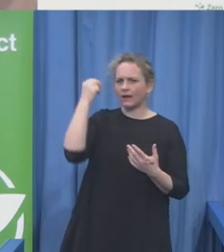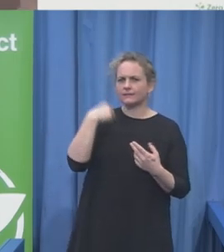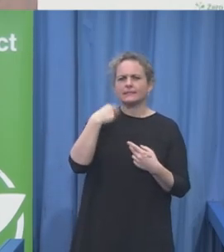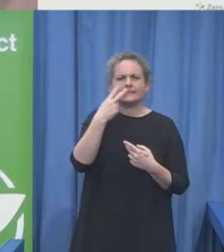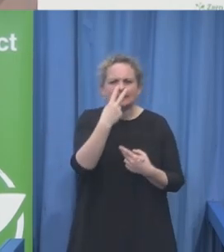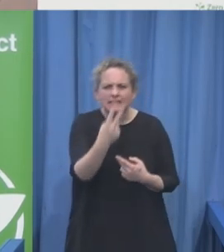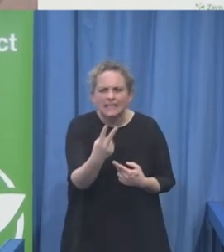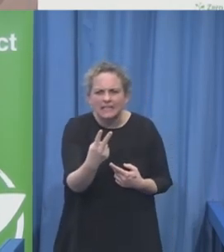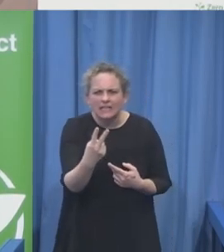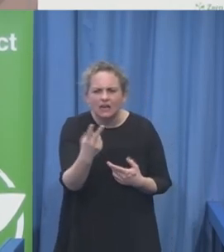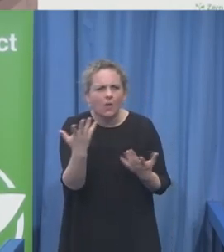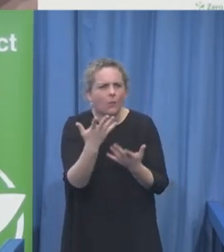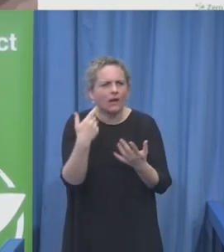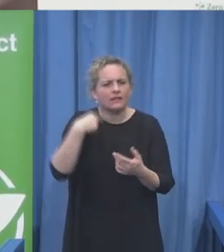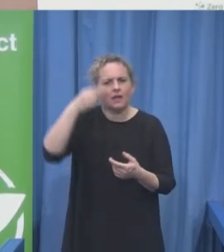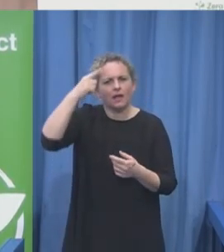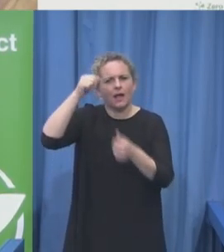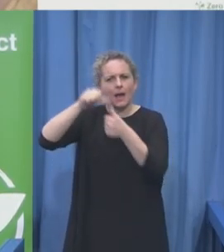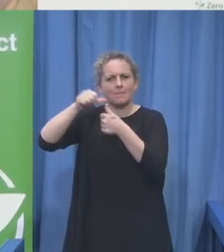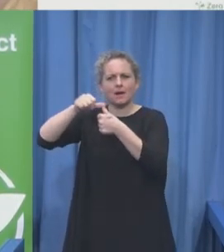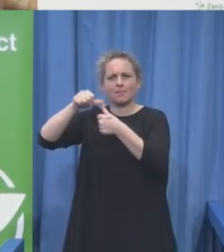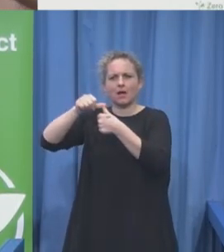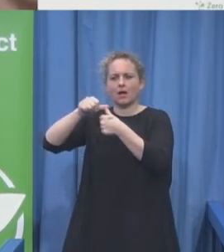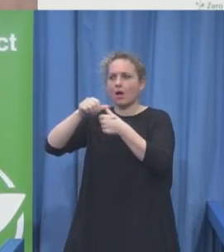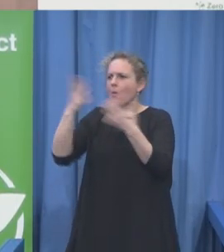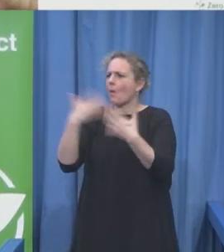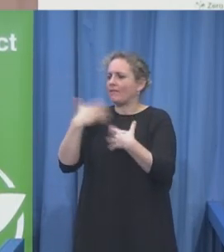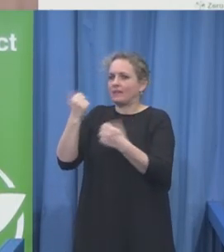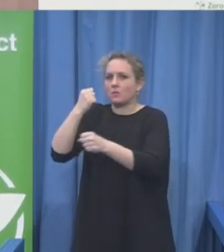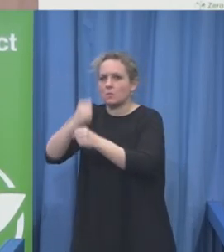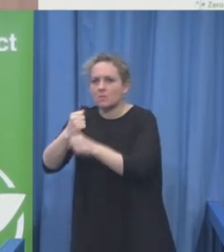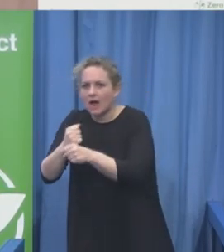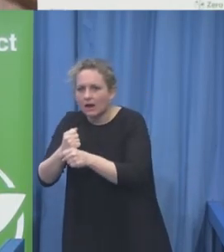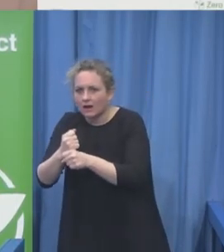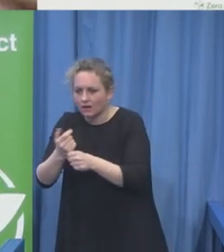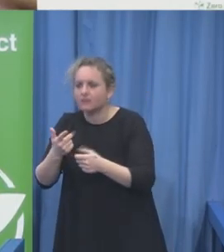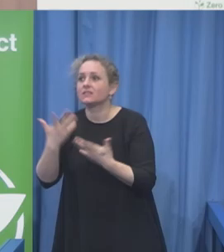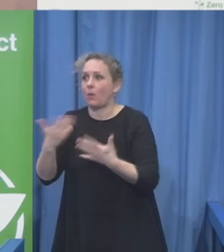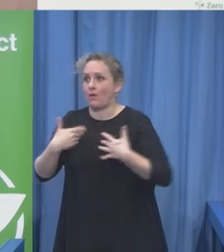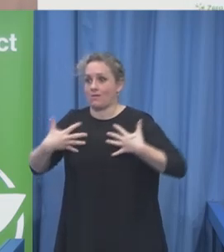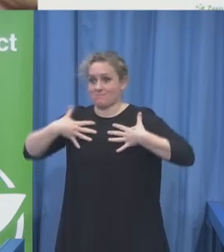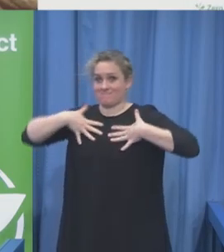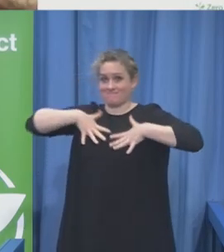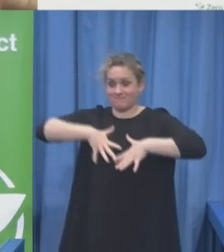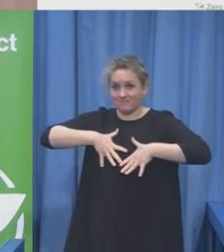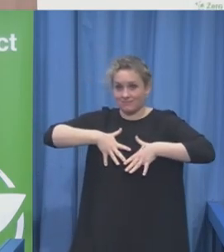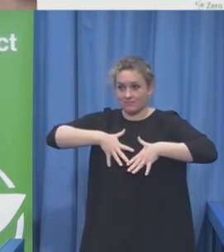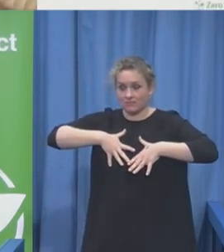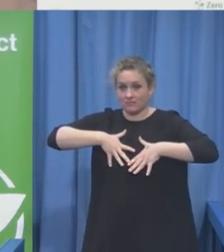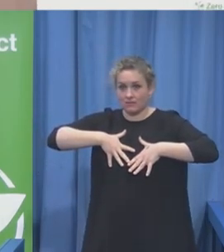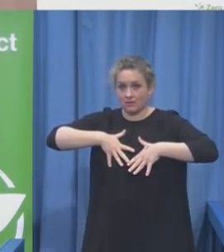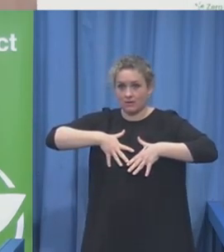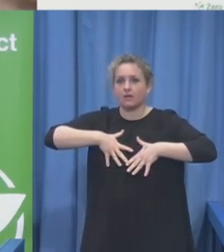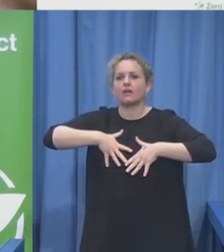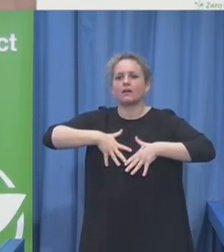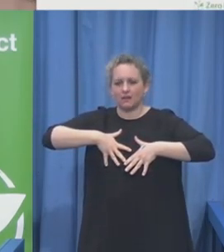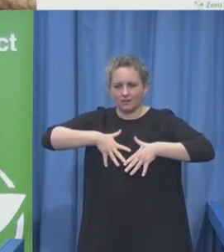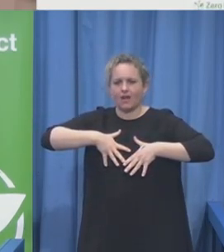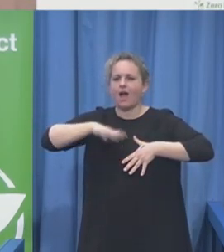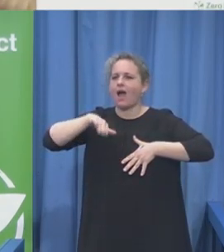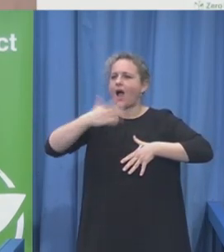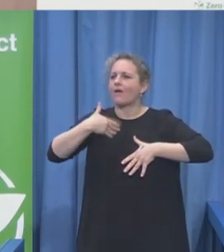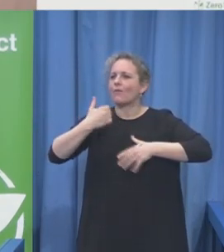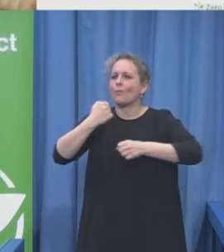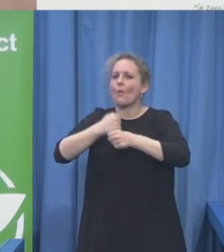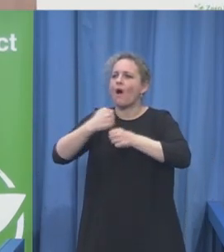what I do, I understand. So let us do what is the best in order to leave no